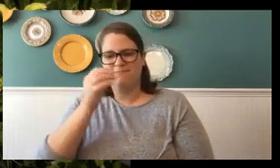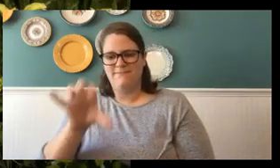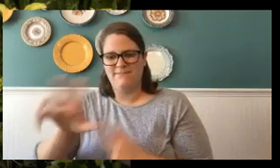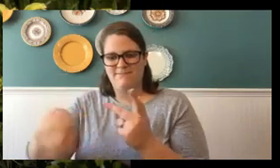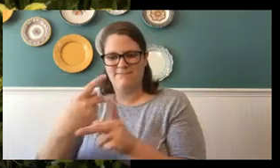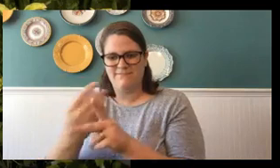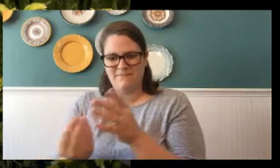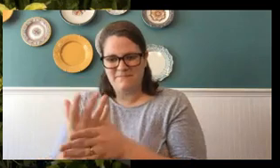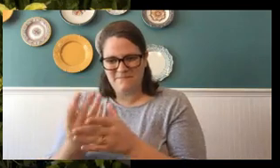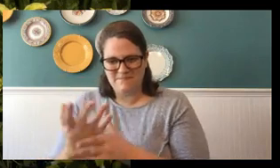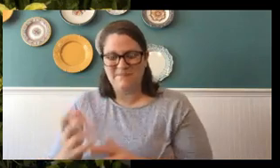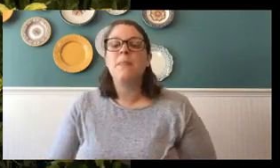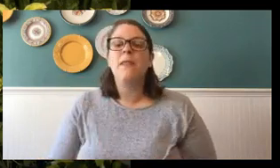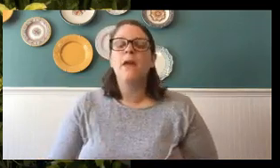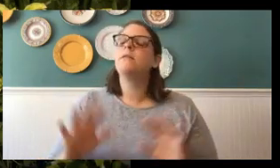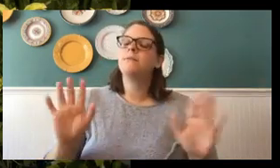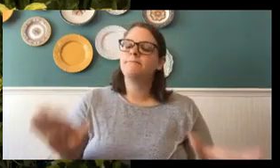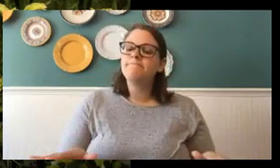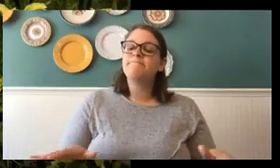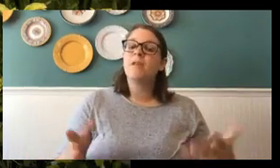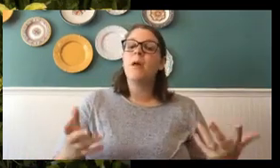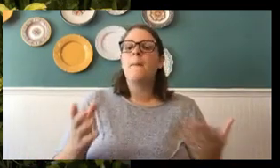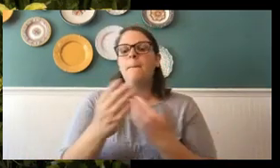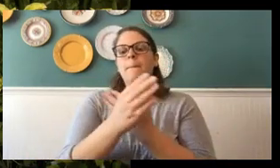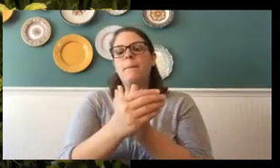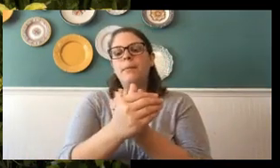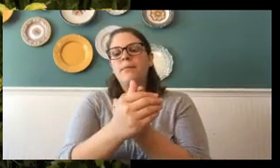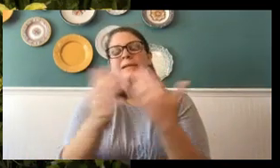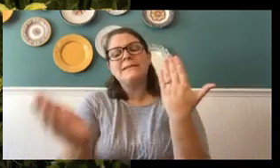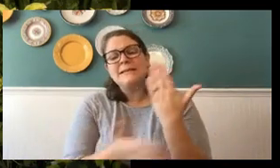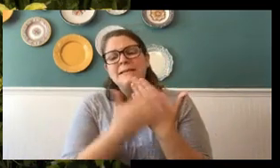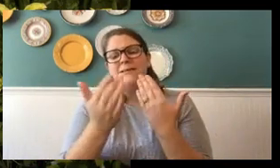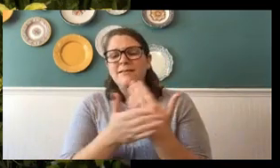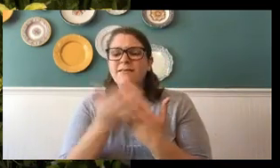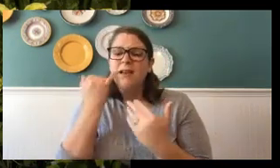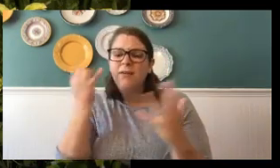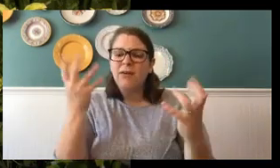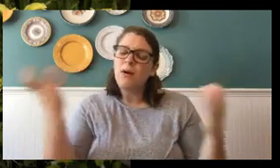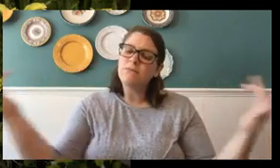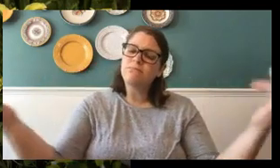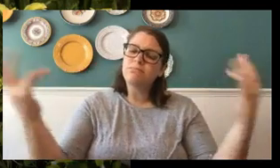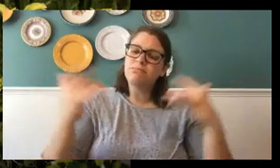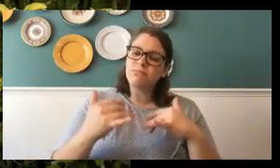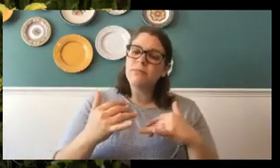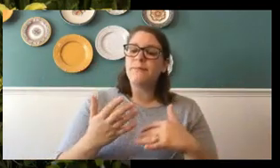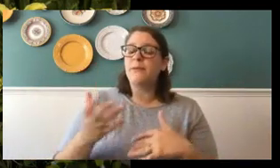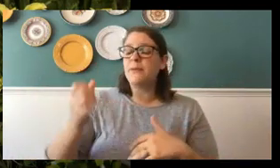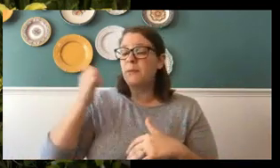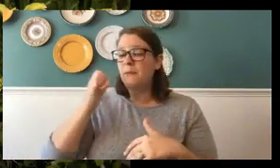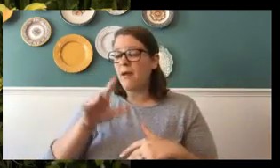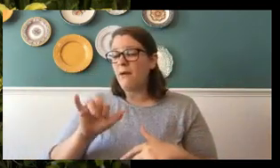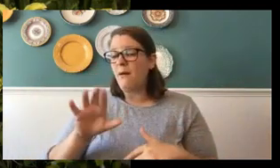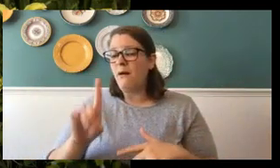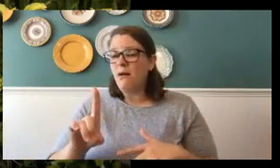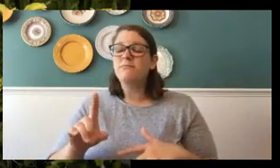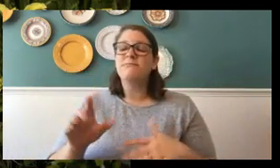ladies and gentlemen, butterflies are super duper easy to attract in your backyard. They're super easy to do at